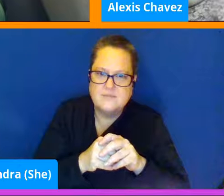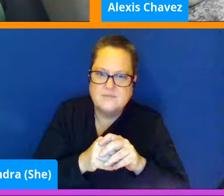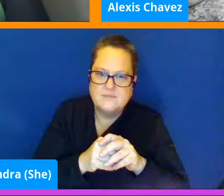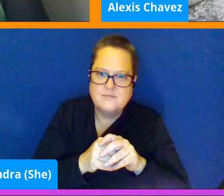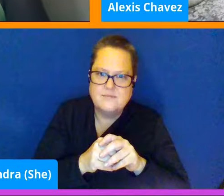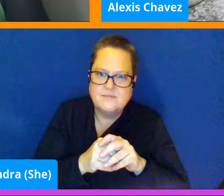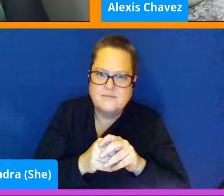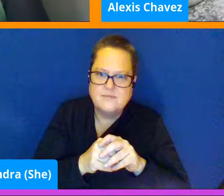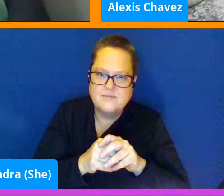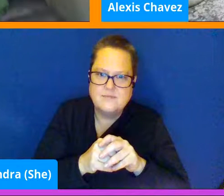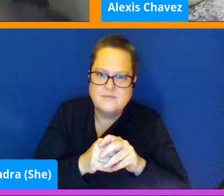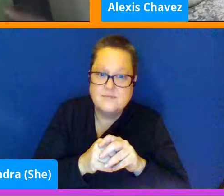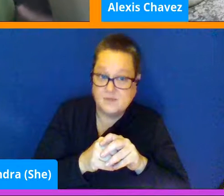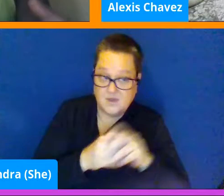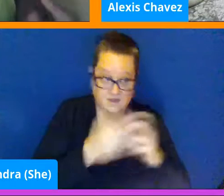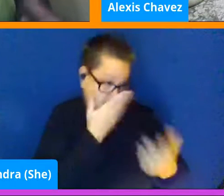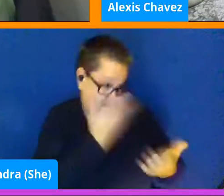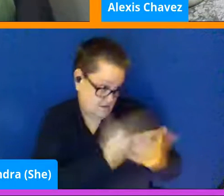Is it good?